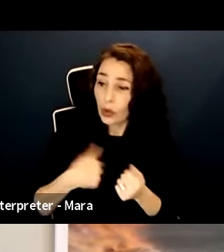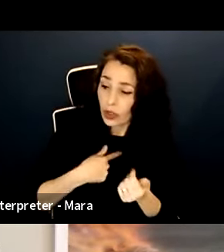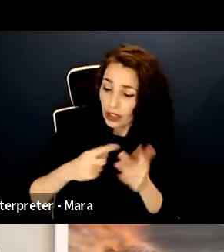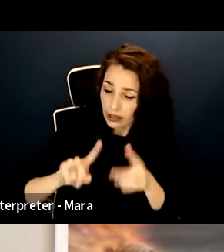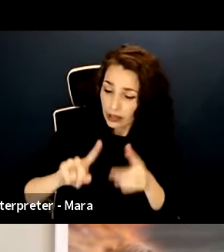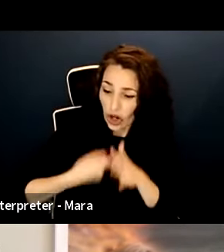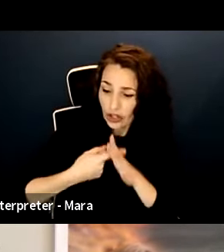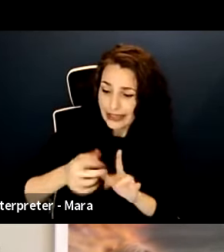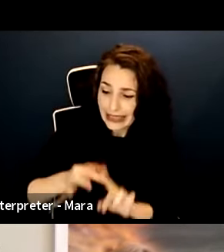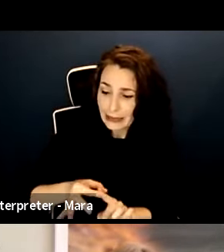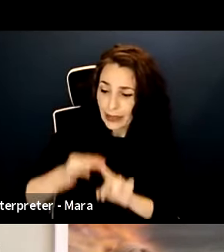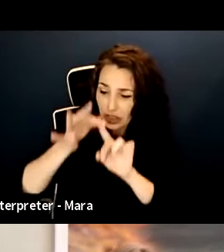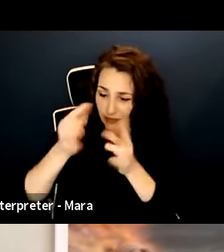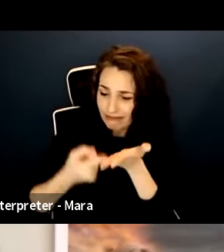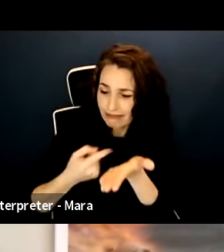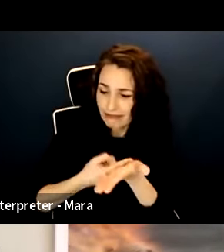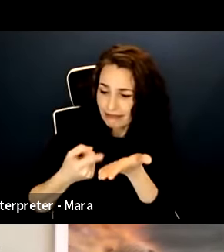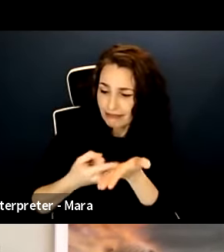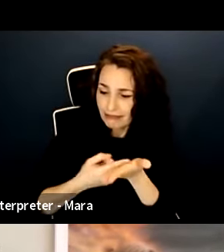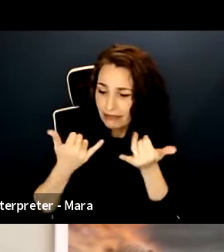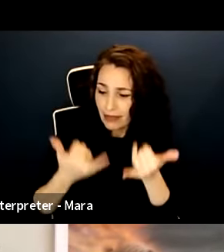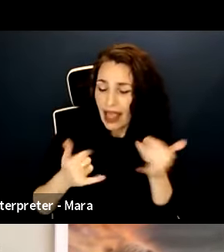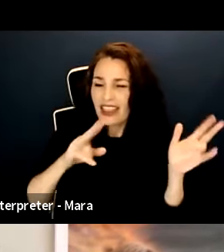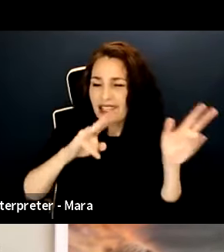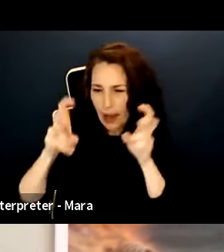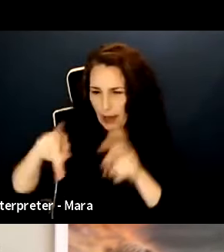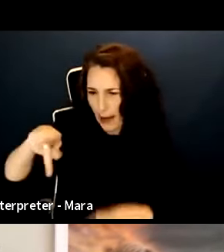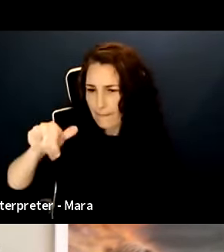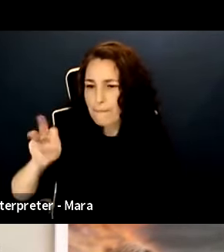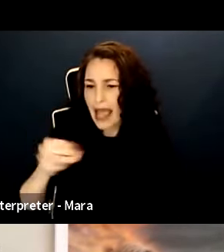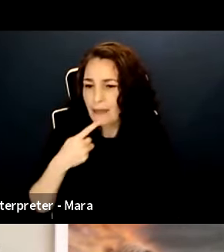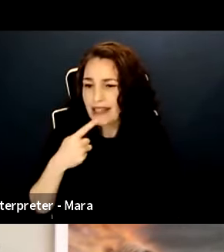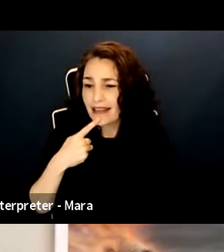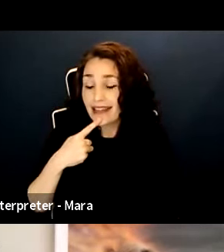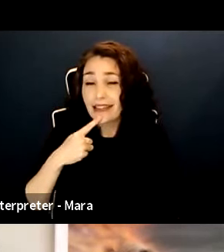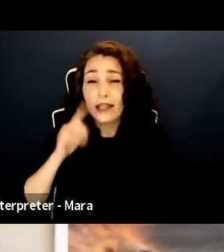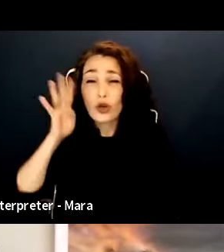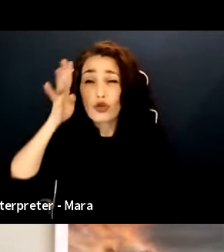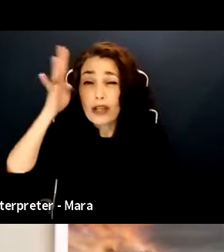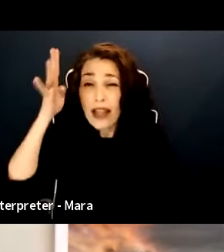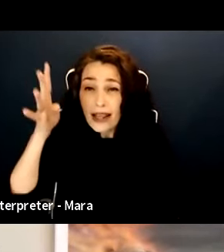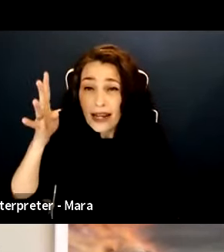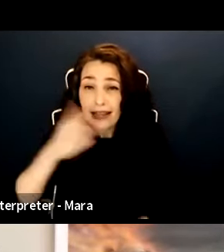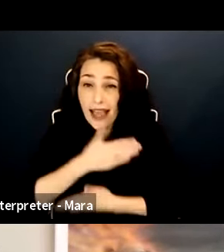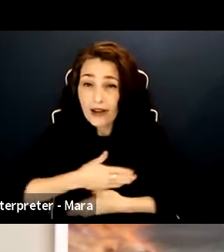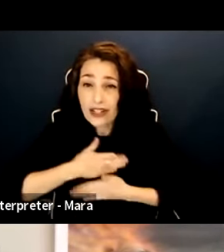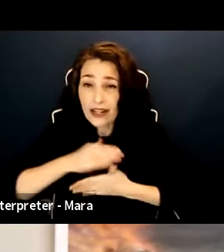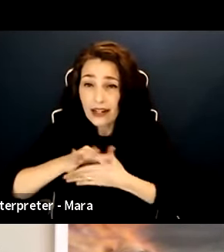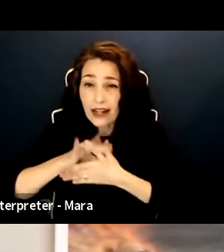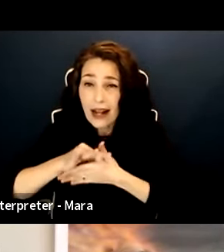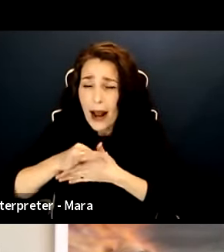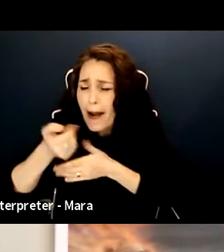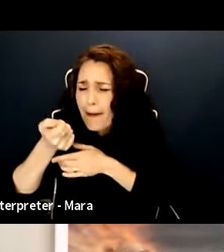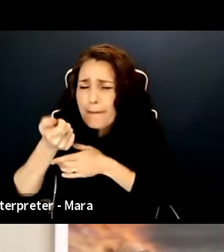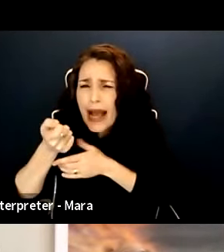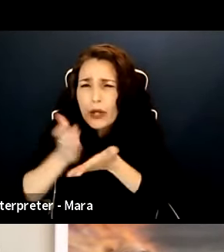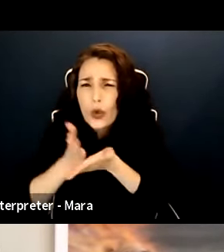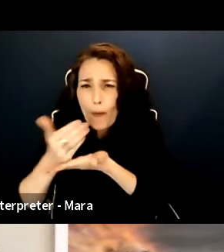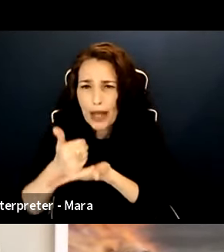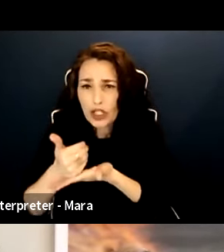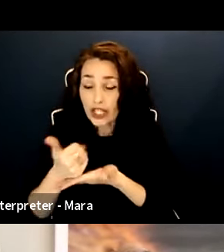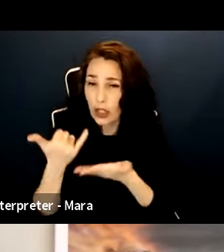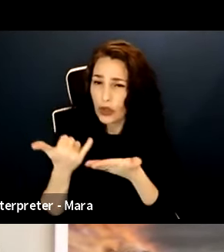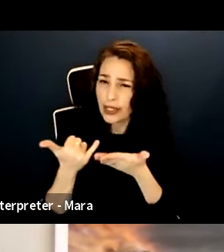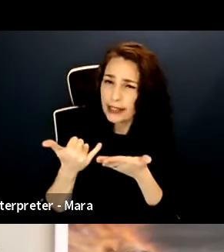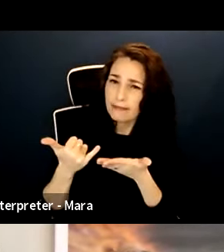for today. Its topic, as Pam said, is creating entertainment content on a micro-budget. In this session, we're going to